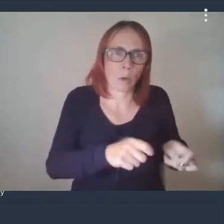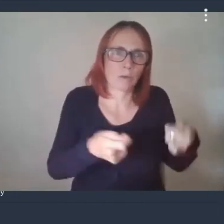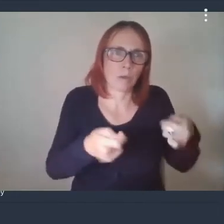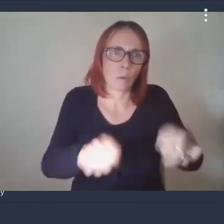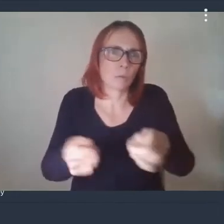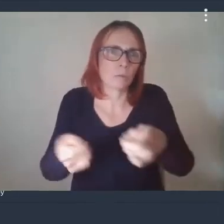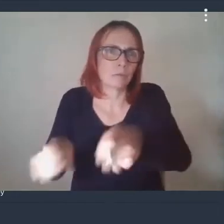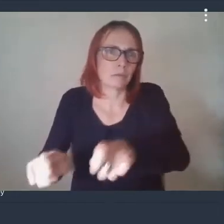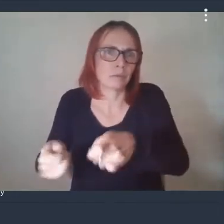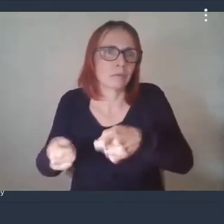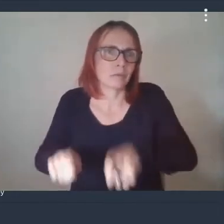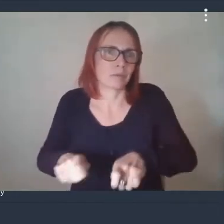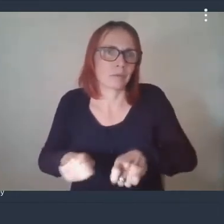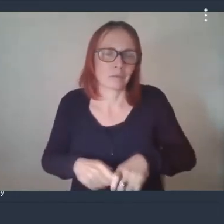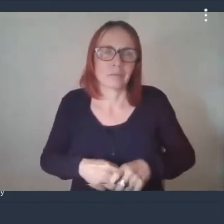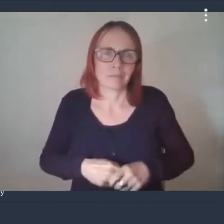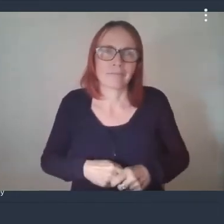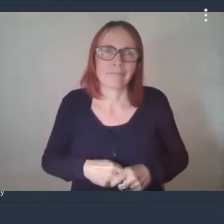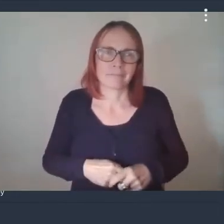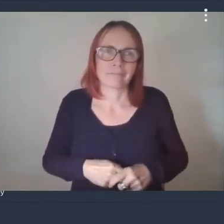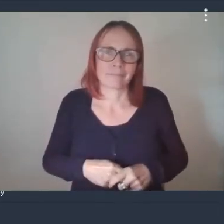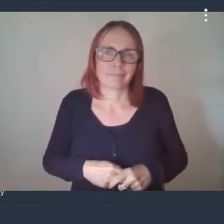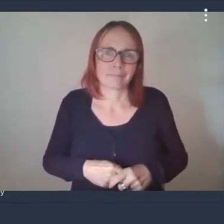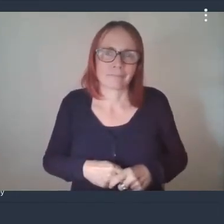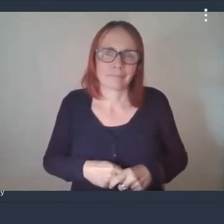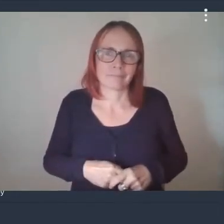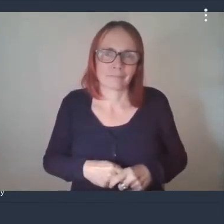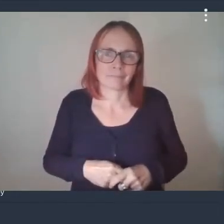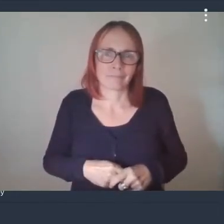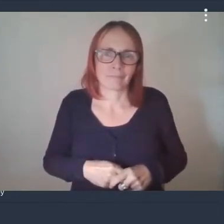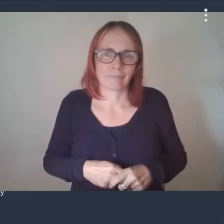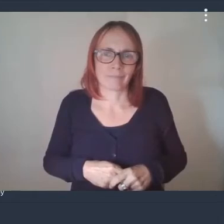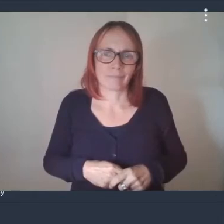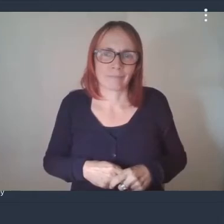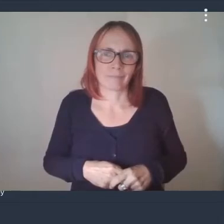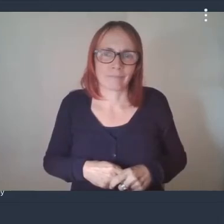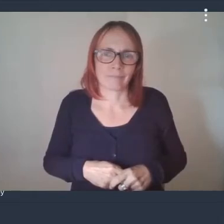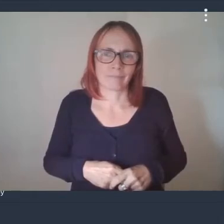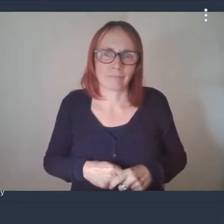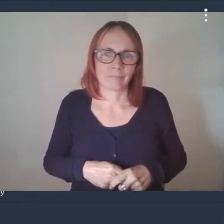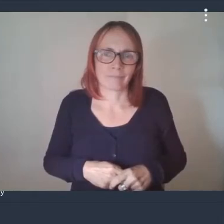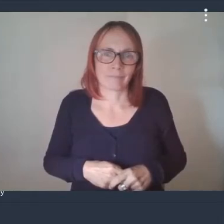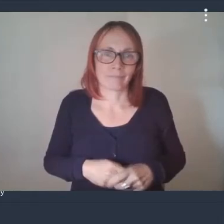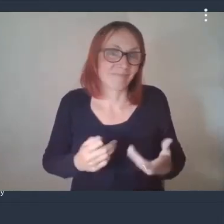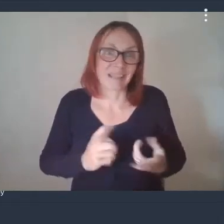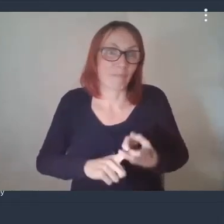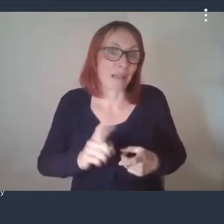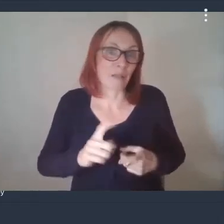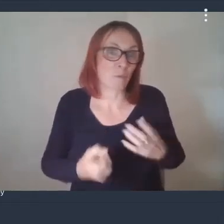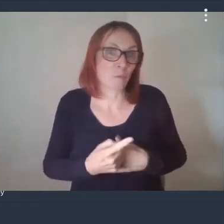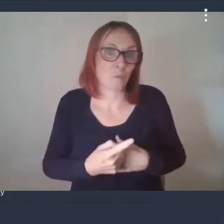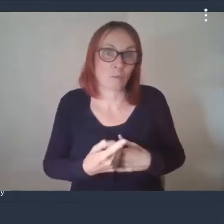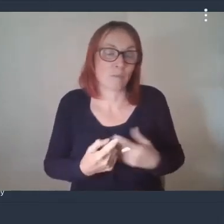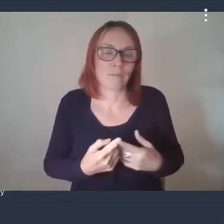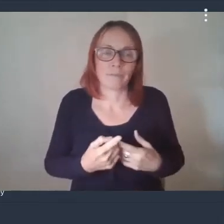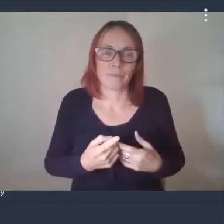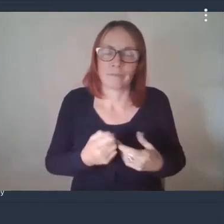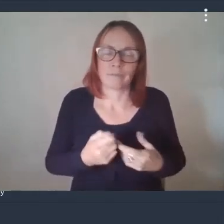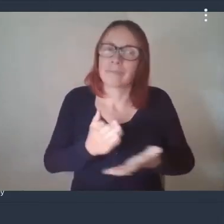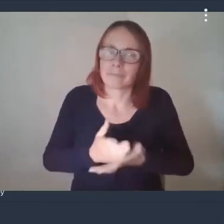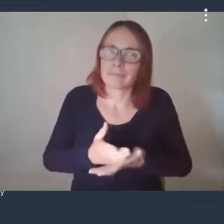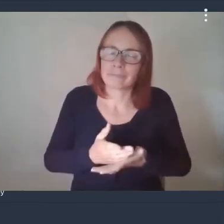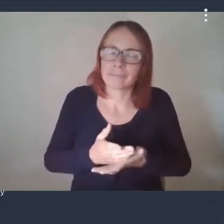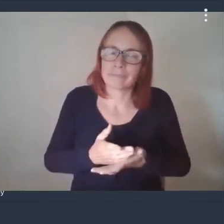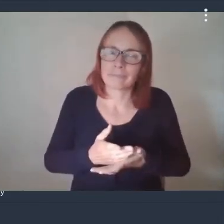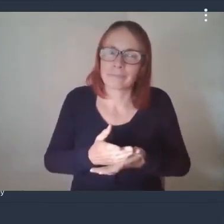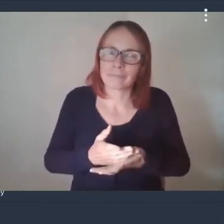as time goes on it only depends on what yeah i i think the thing is is i